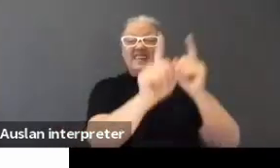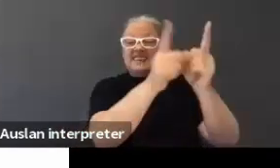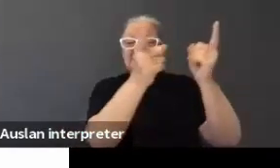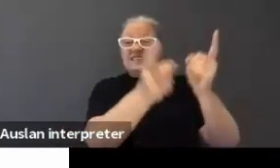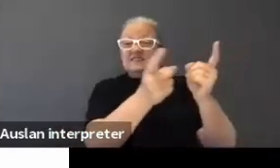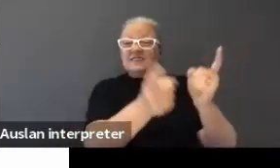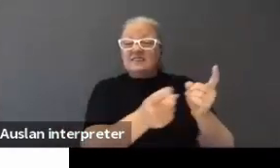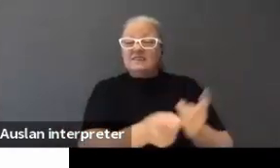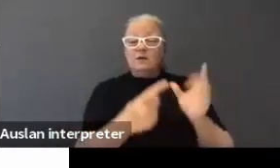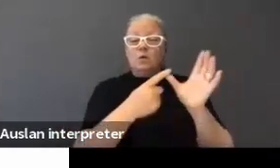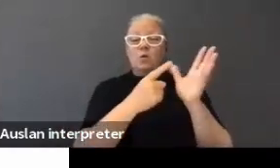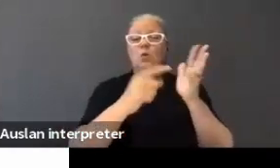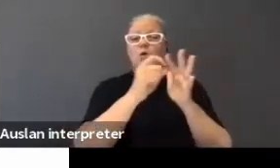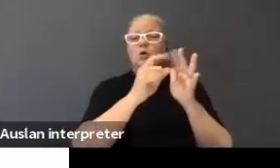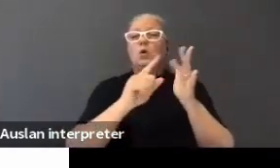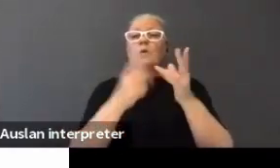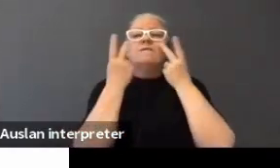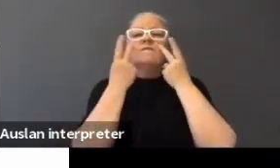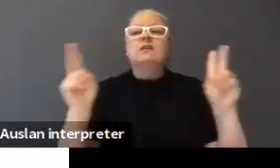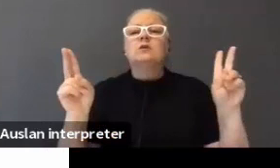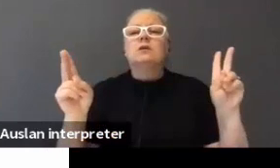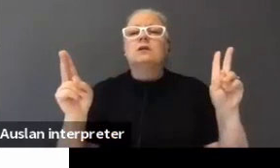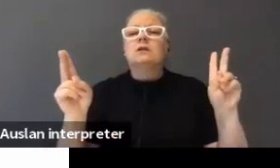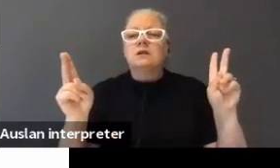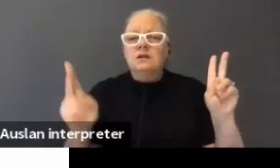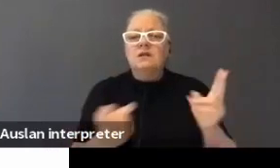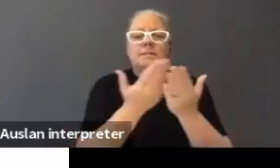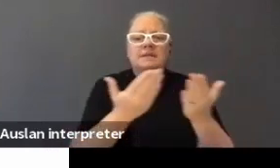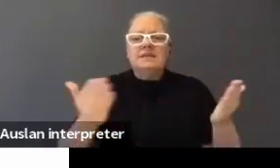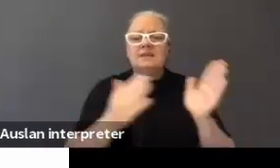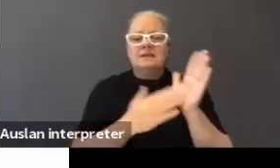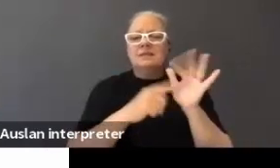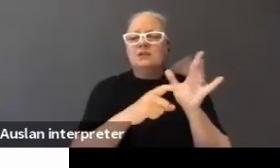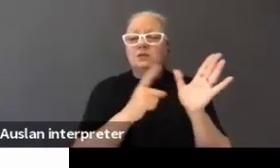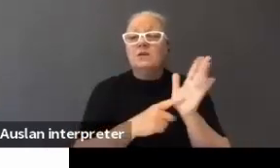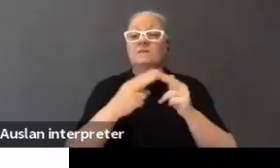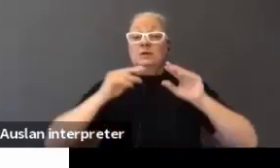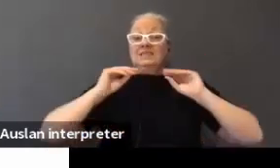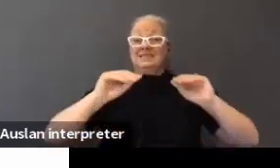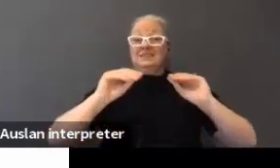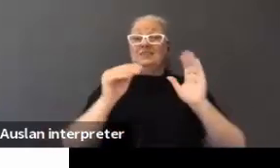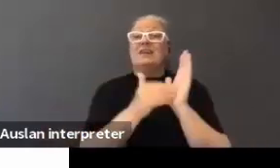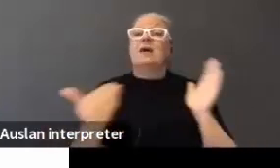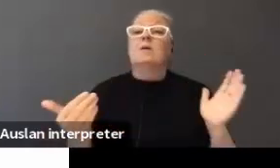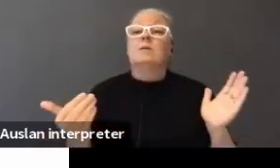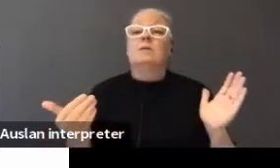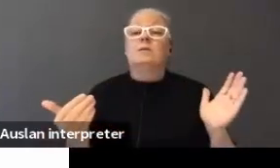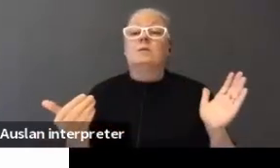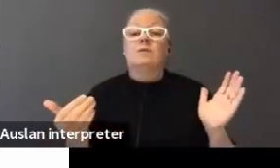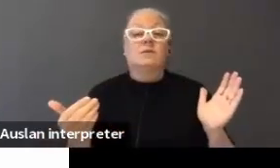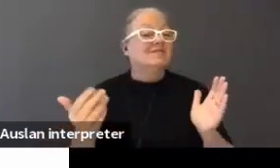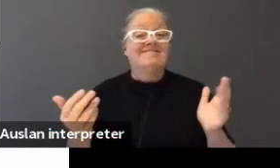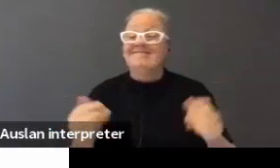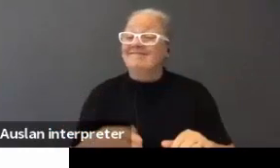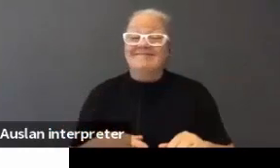of audio visual material that is available for teaching today. There is a